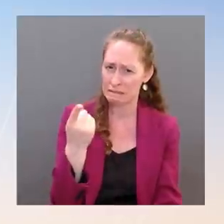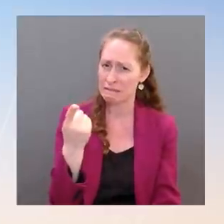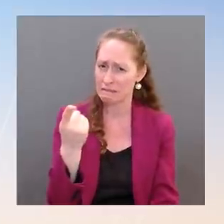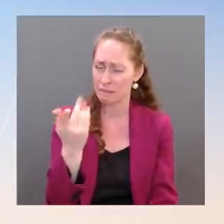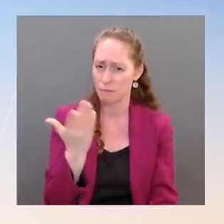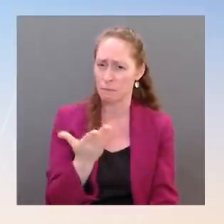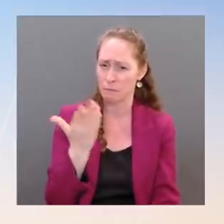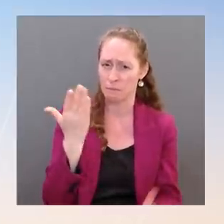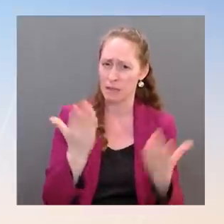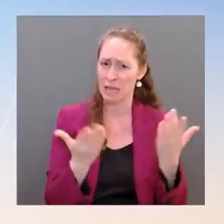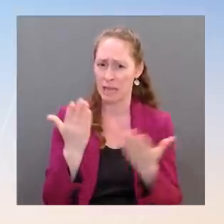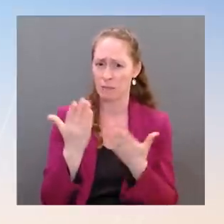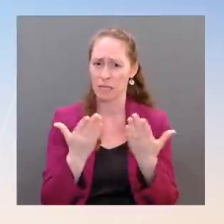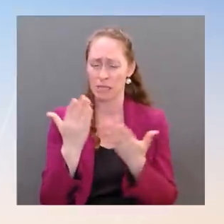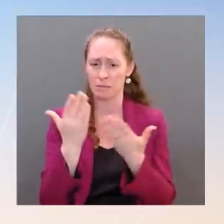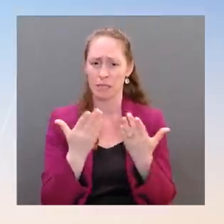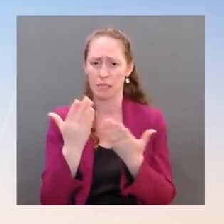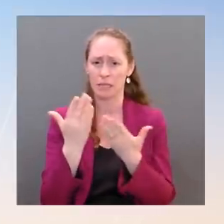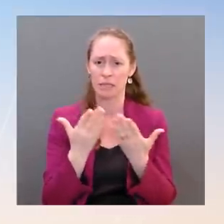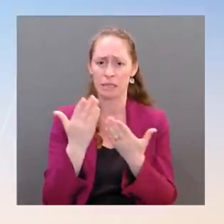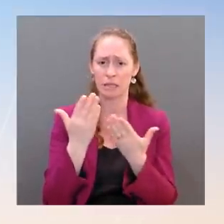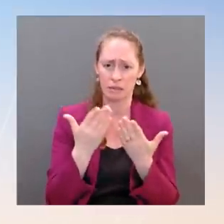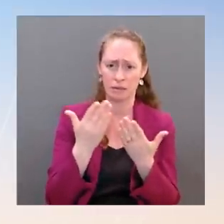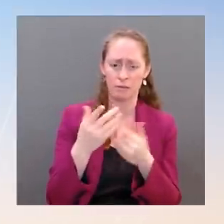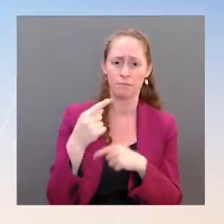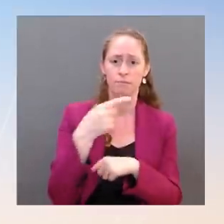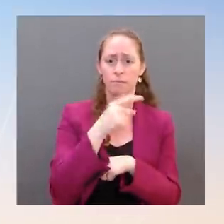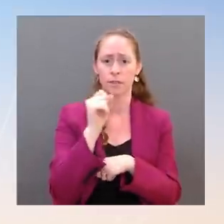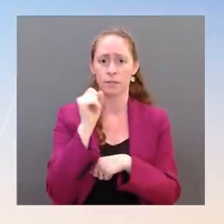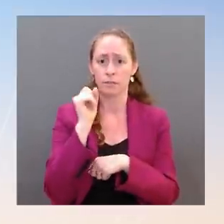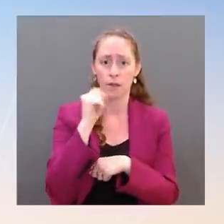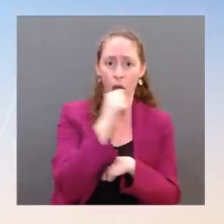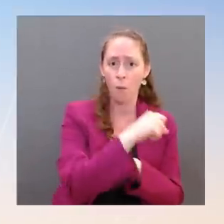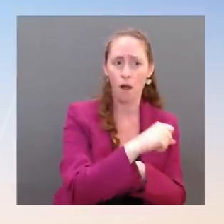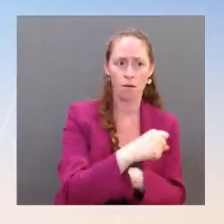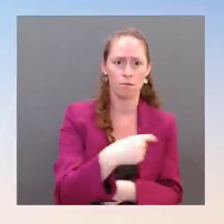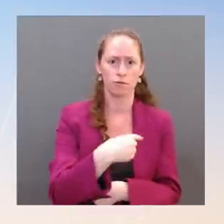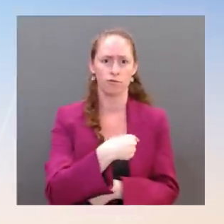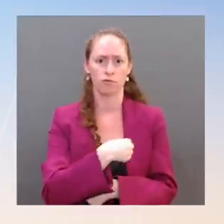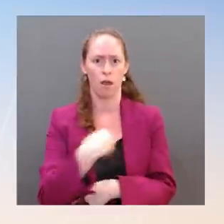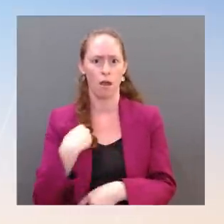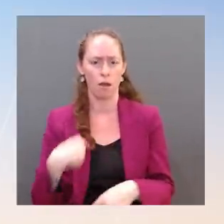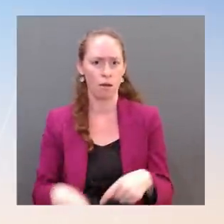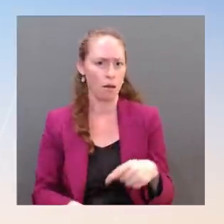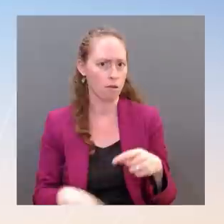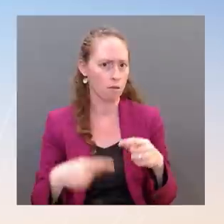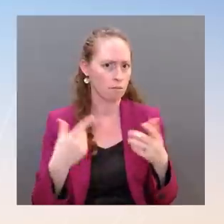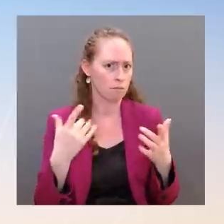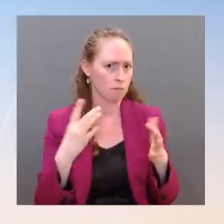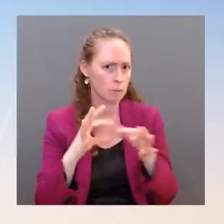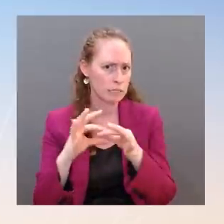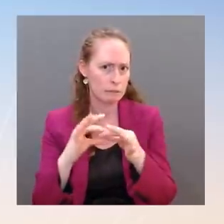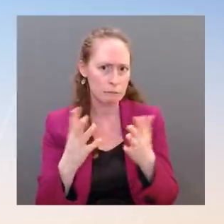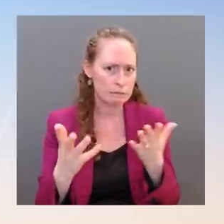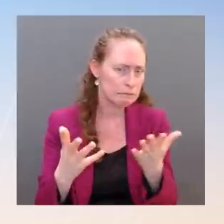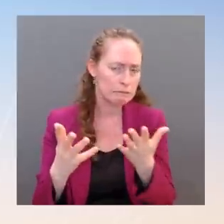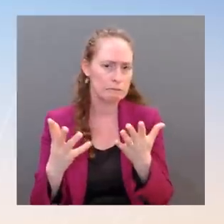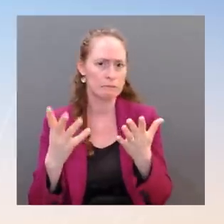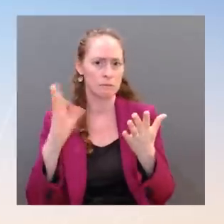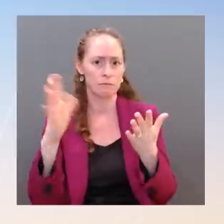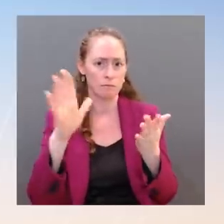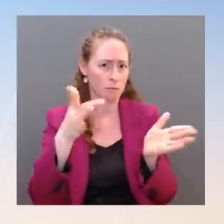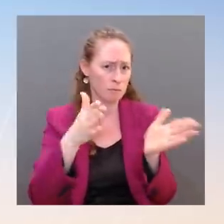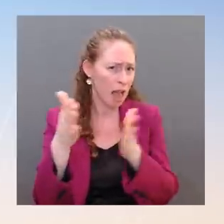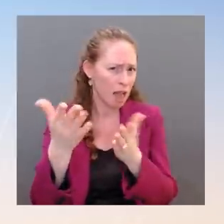Does he have any plans to call or reach out to Taiwan or China or anything like that? So I don't have any calls to preview